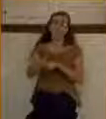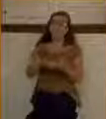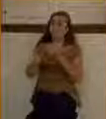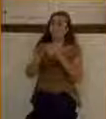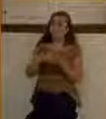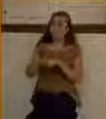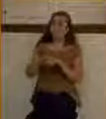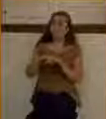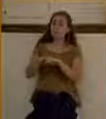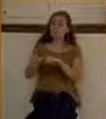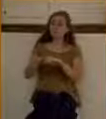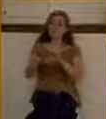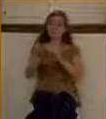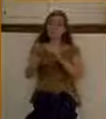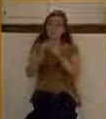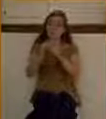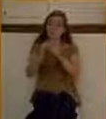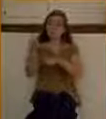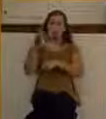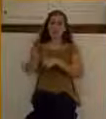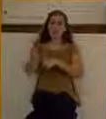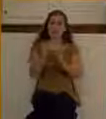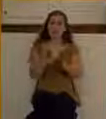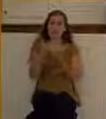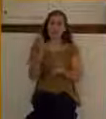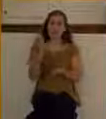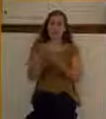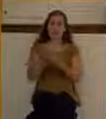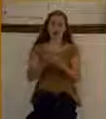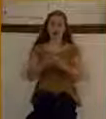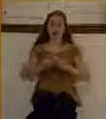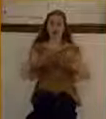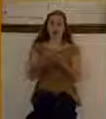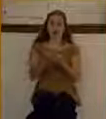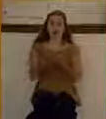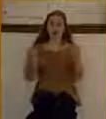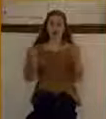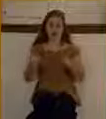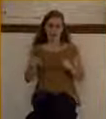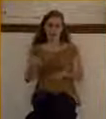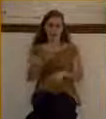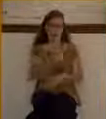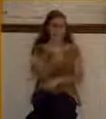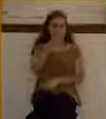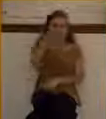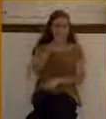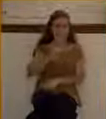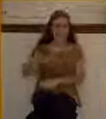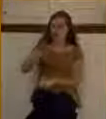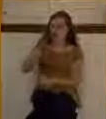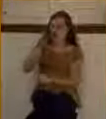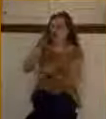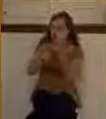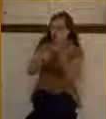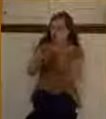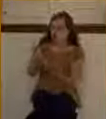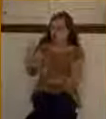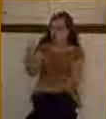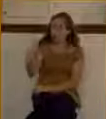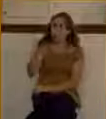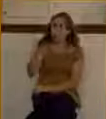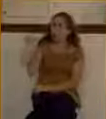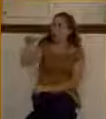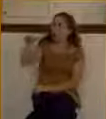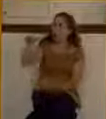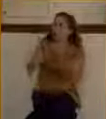different took place because notice verse 47, when he heard that it was Jesus of Nazareth, he began to cry out and say, Jesus,